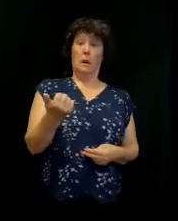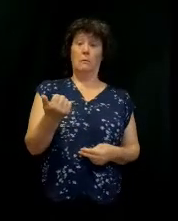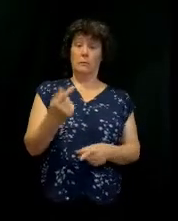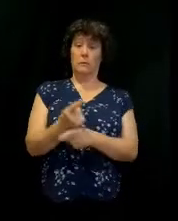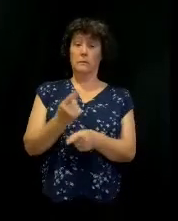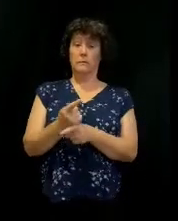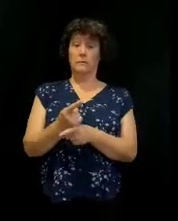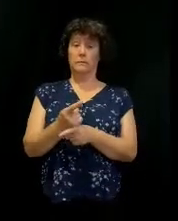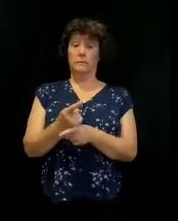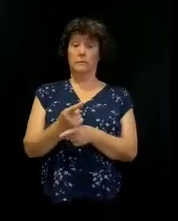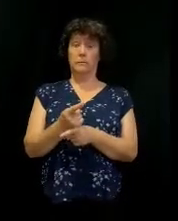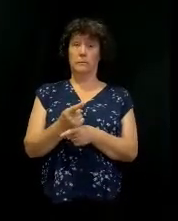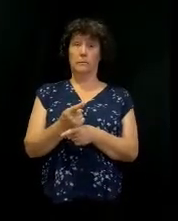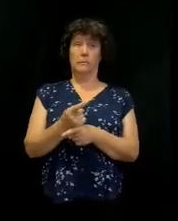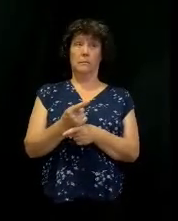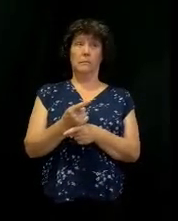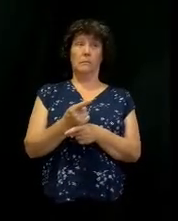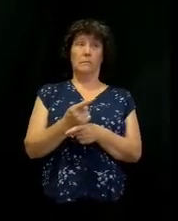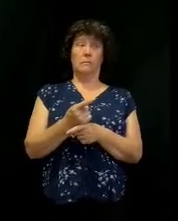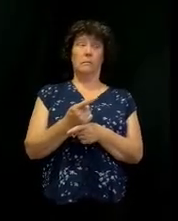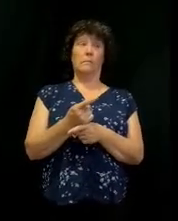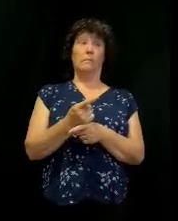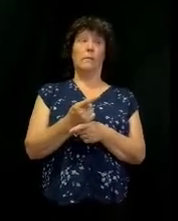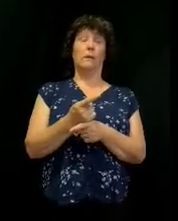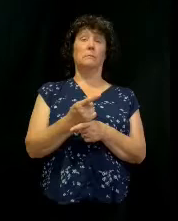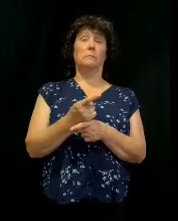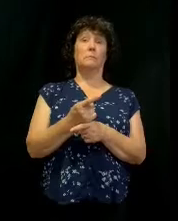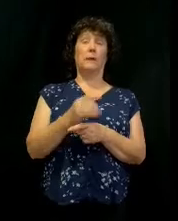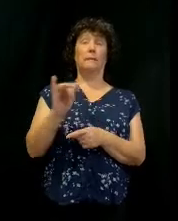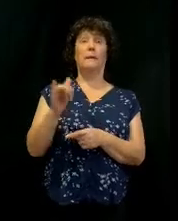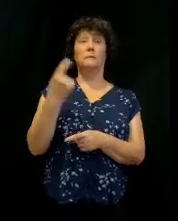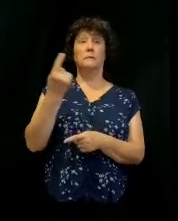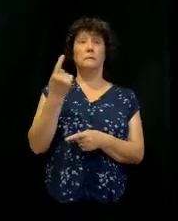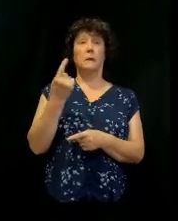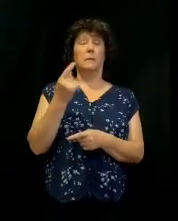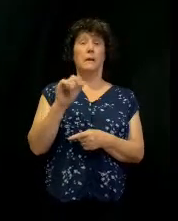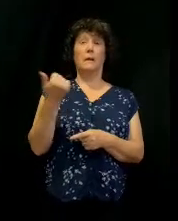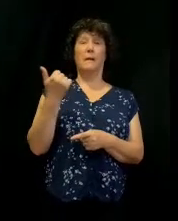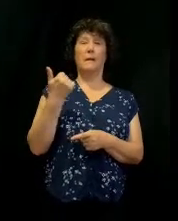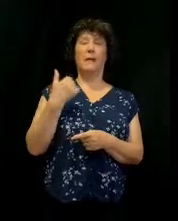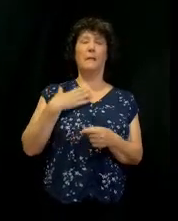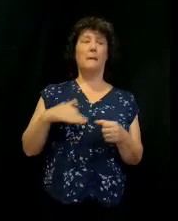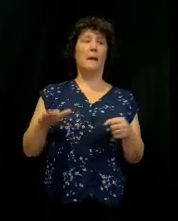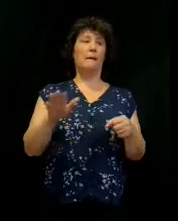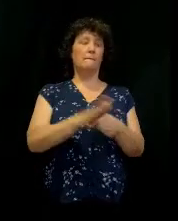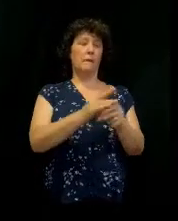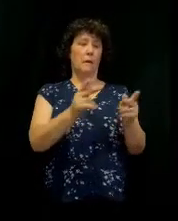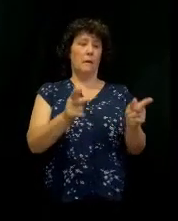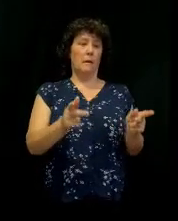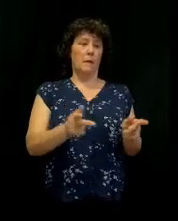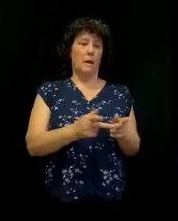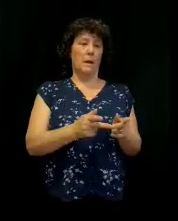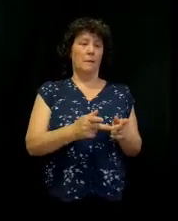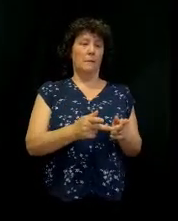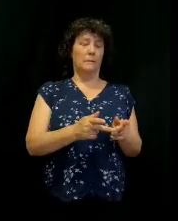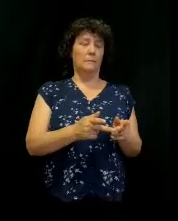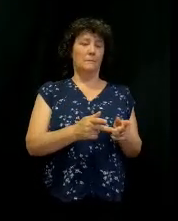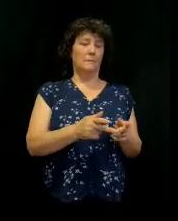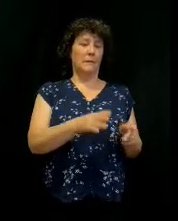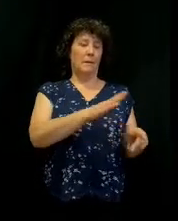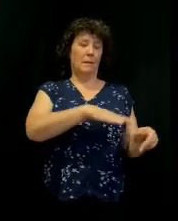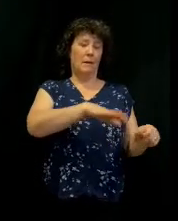It just gets replaced by something else. And that something else begins to fill that space, but has little significance and power.